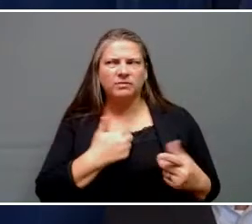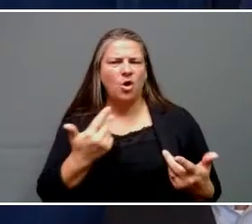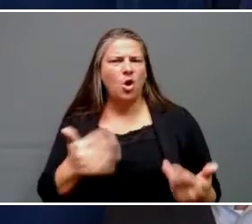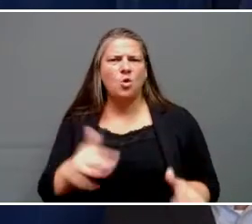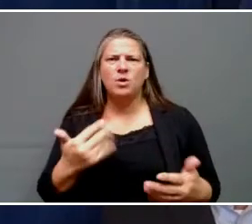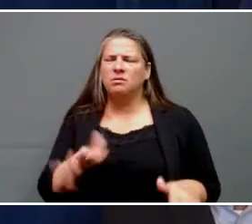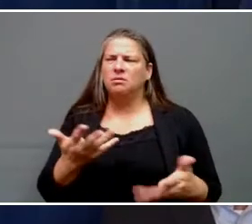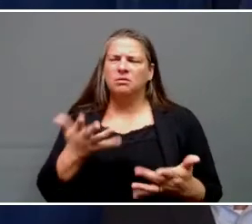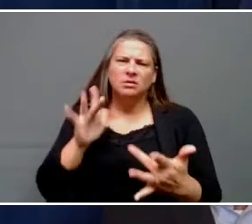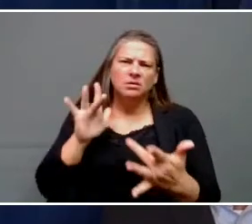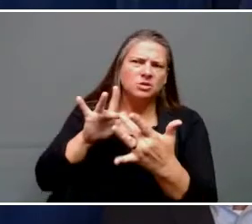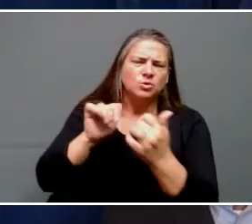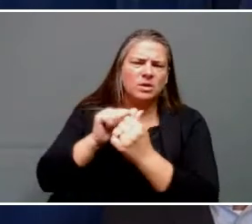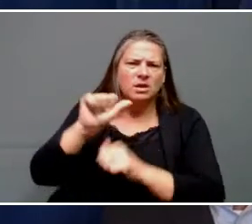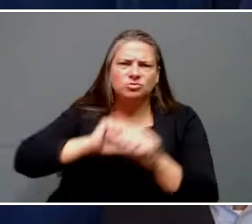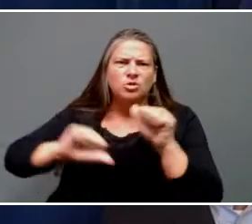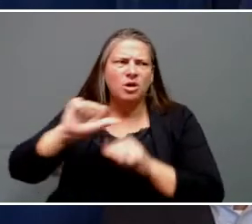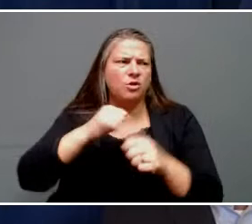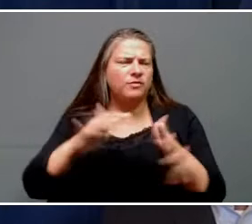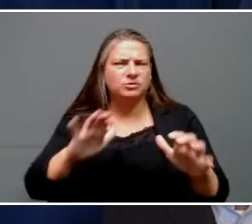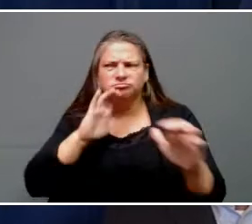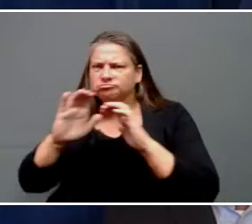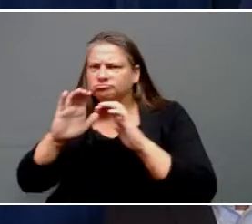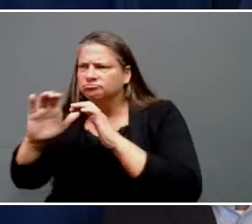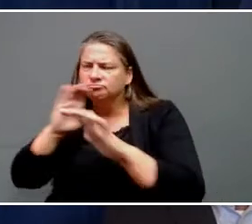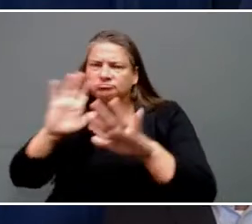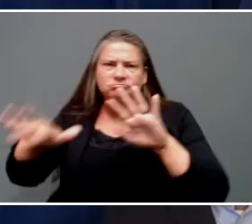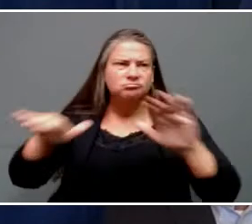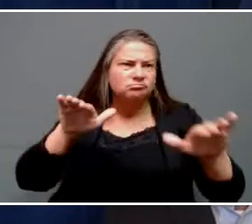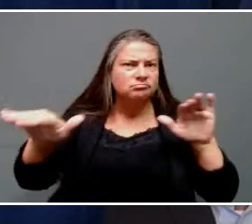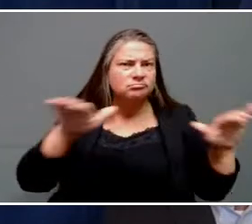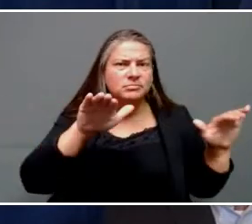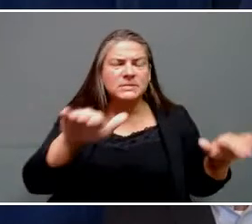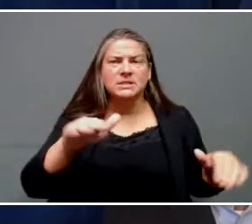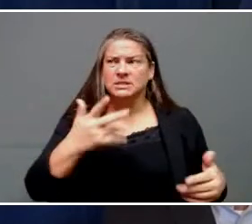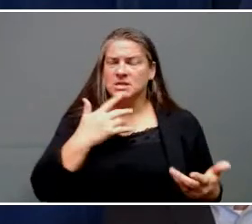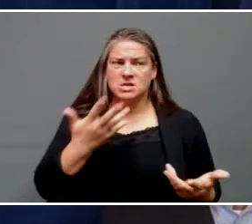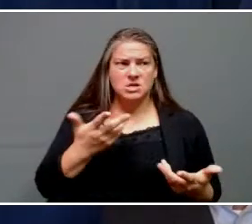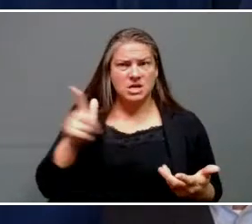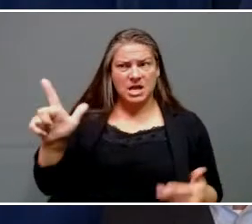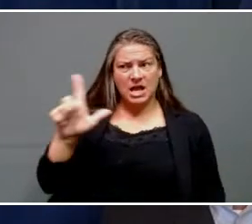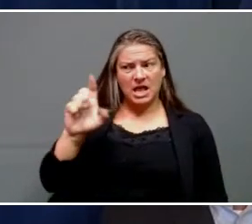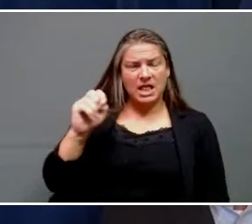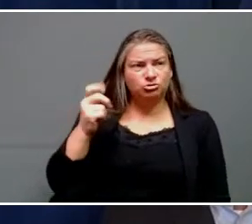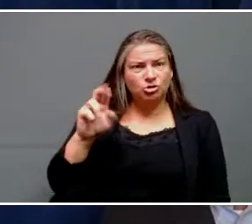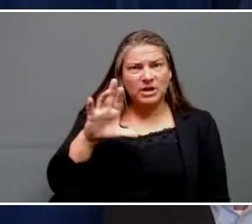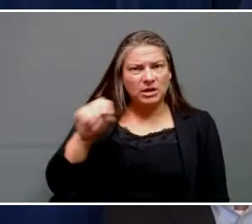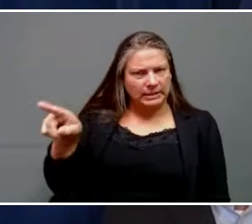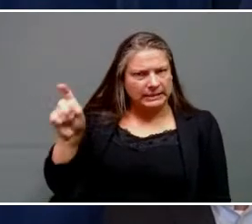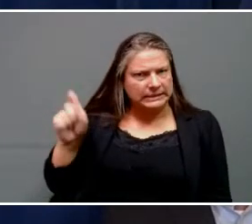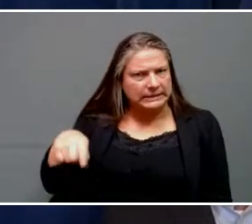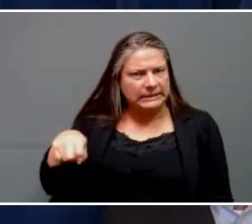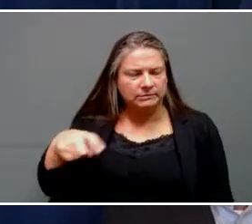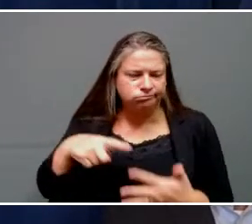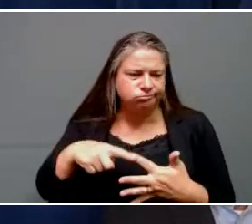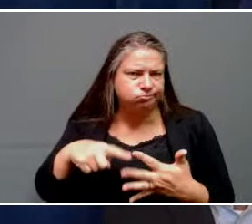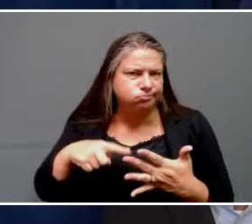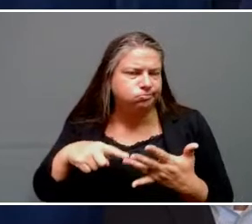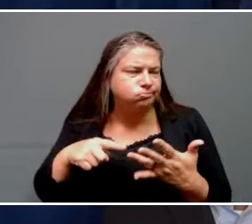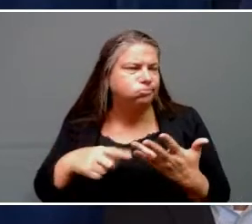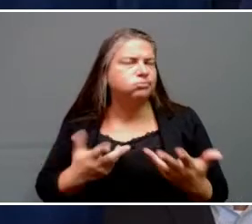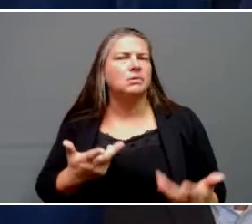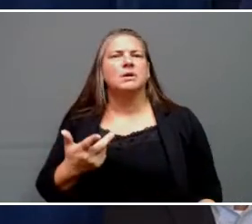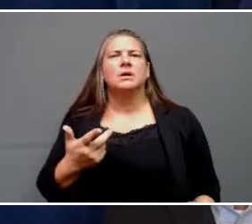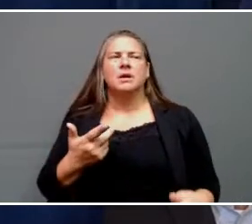with each other about, well, there's a need in Letcher County that they have there, but we have plenty of